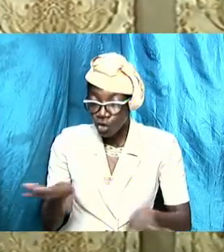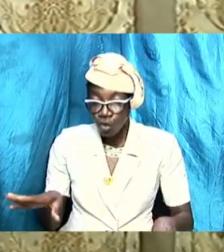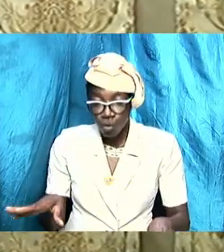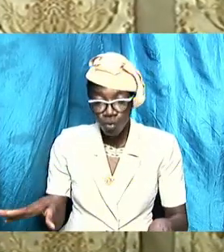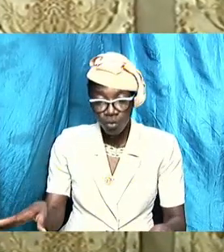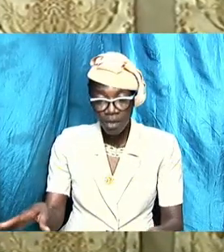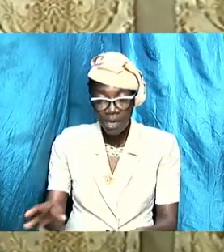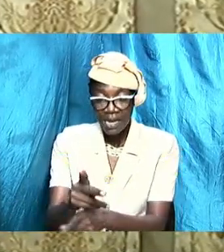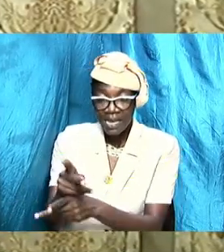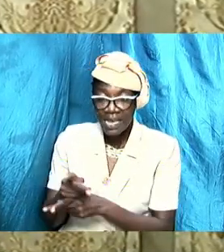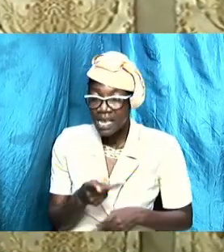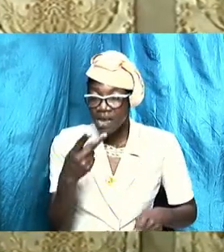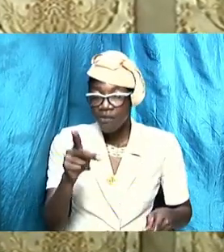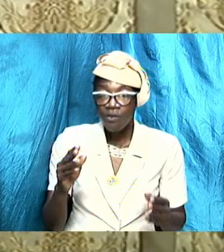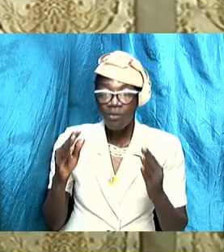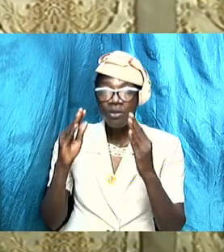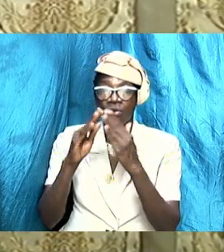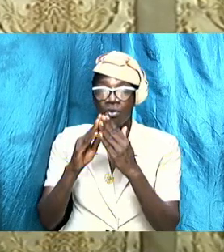than an infidel